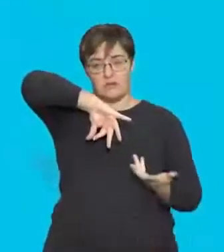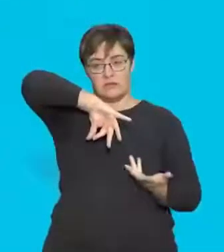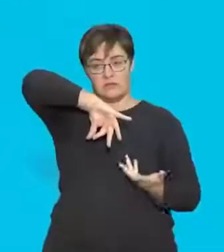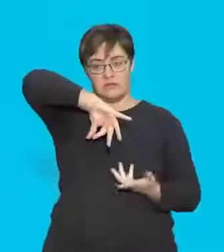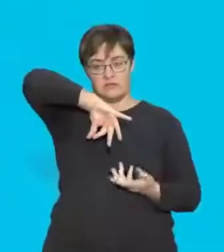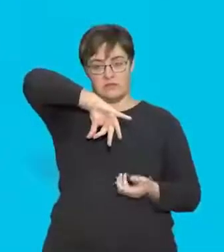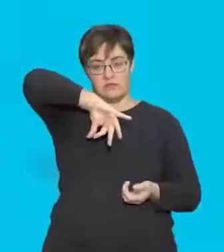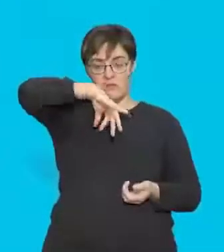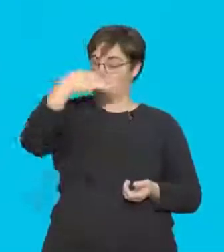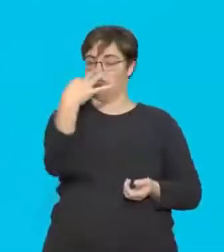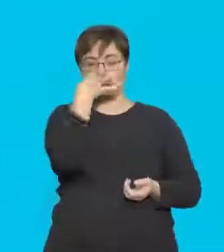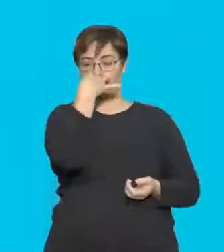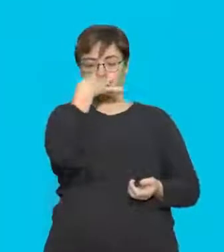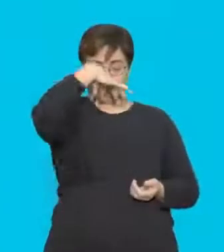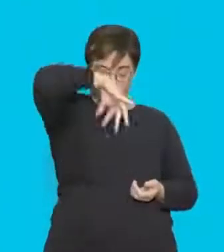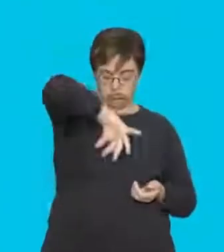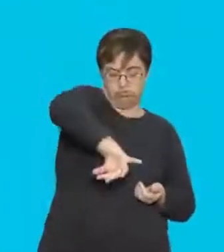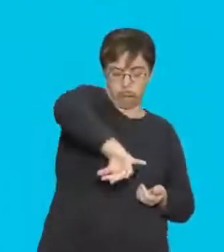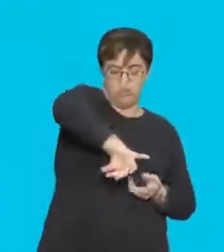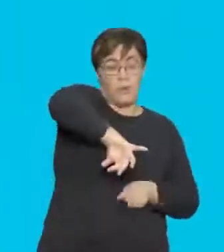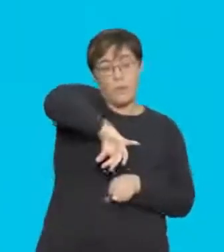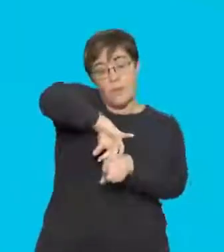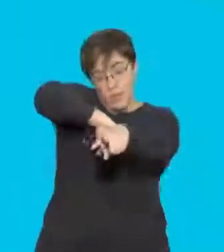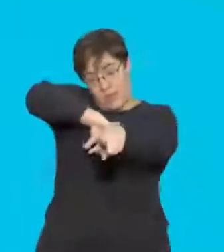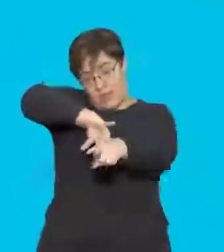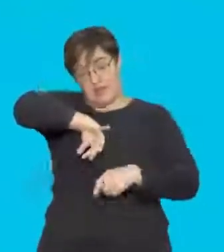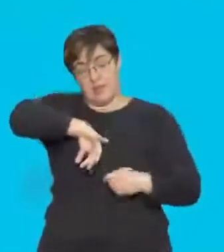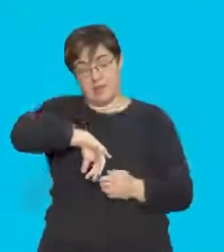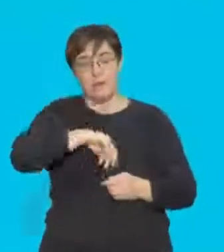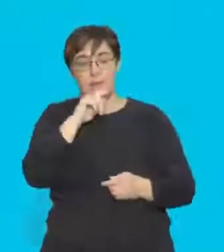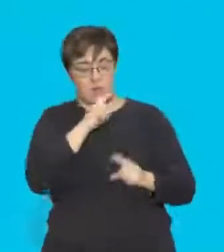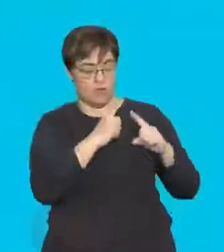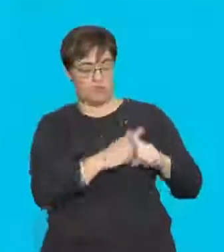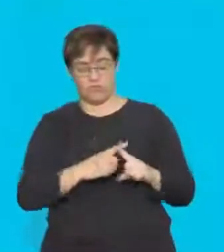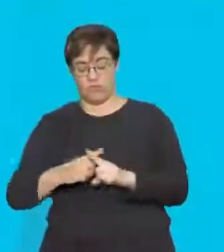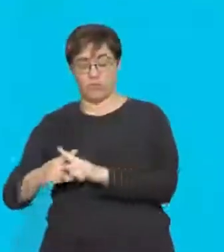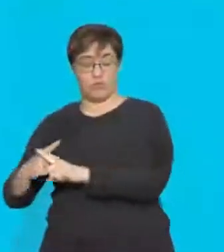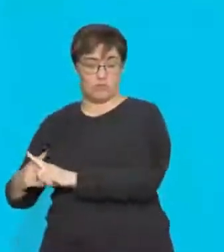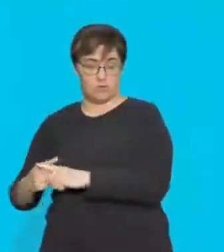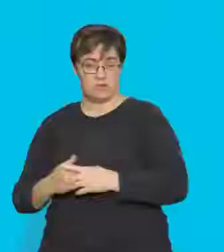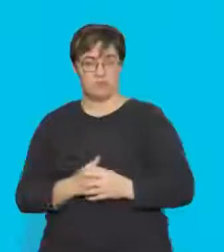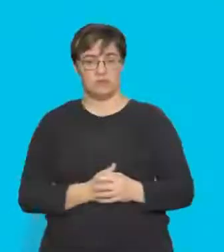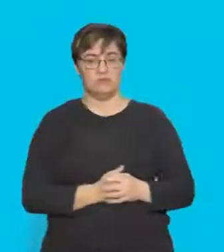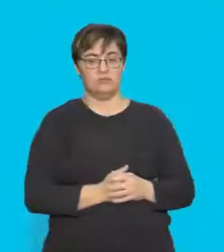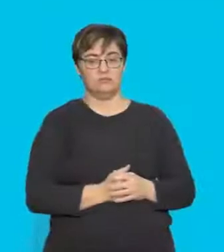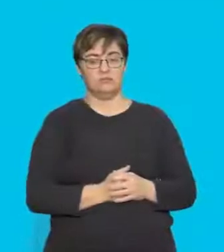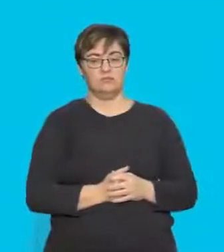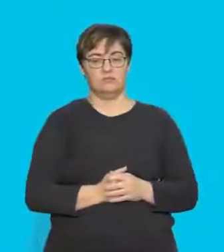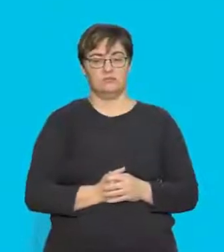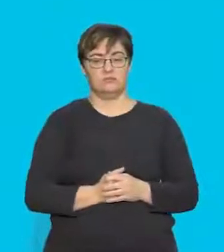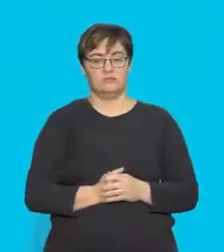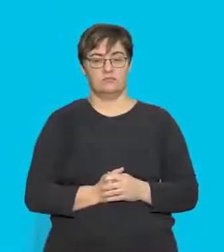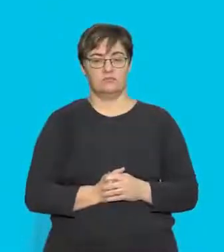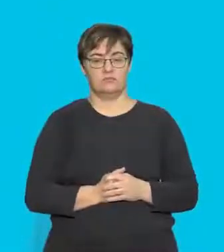no longer coming towards you. Which way are they going? They're going away from you. They're going into the plane of the board. And so we